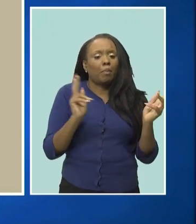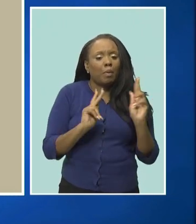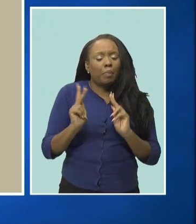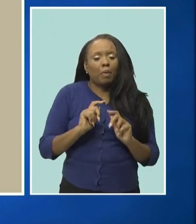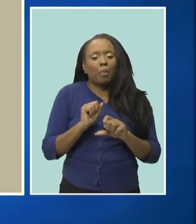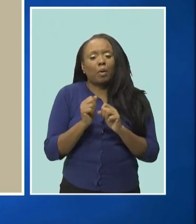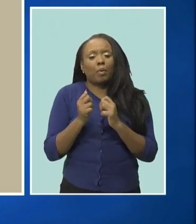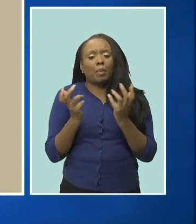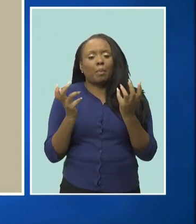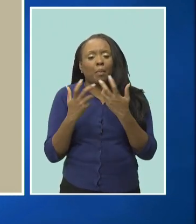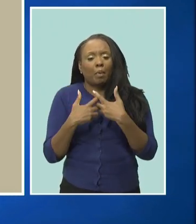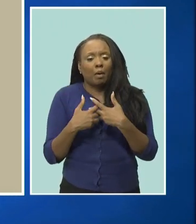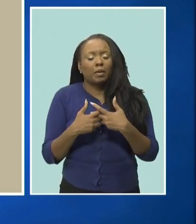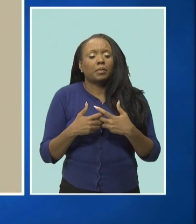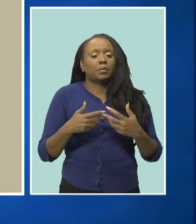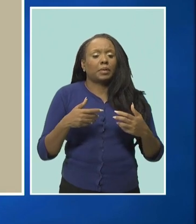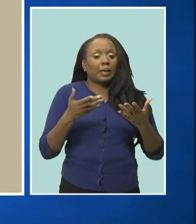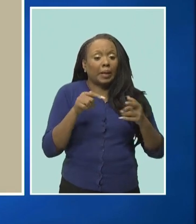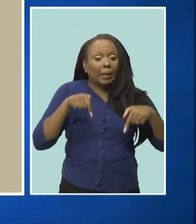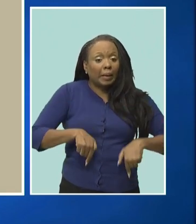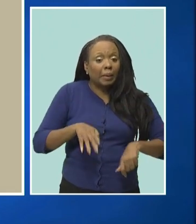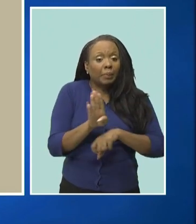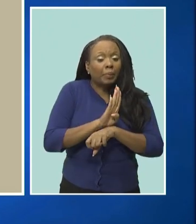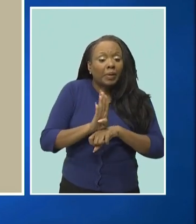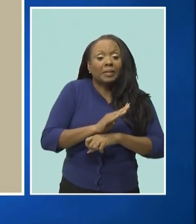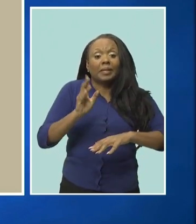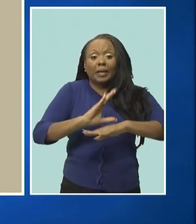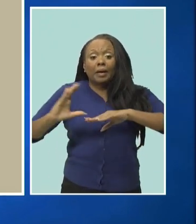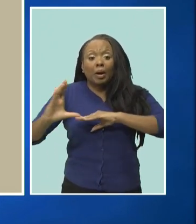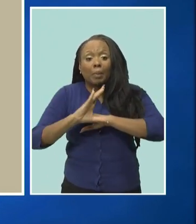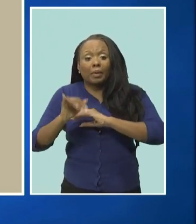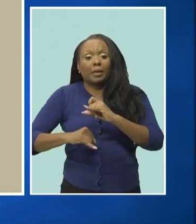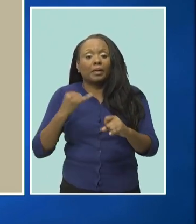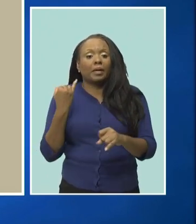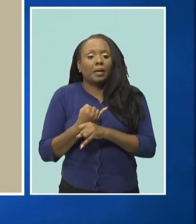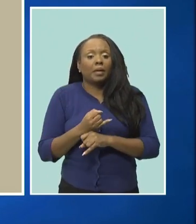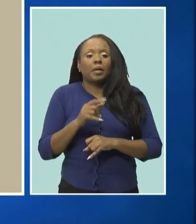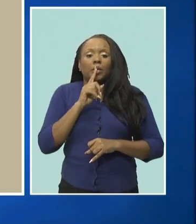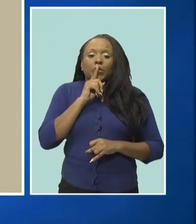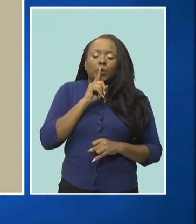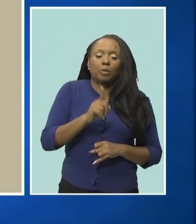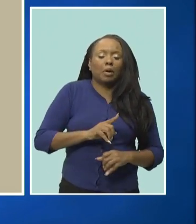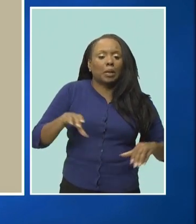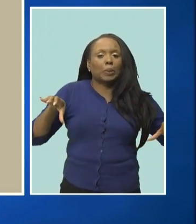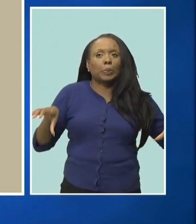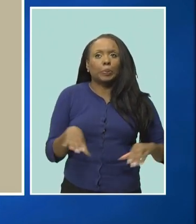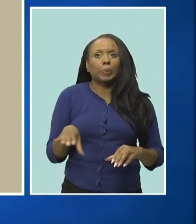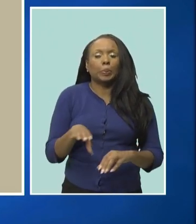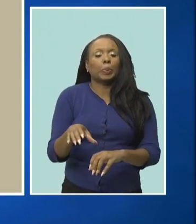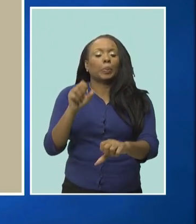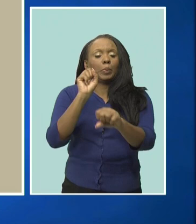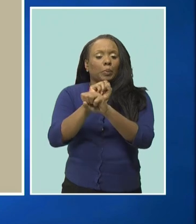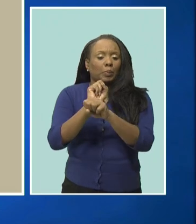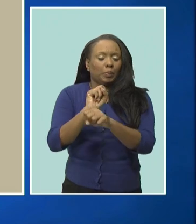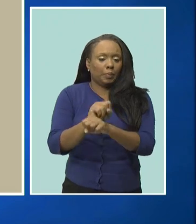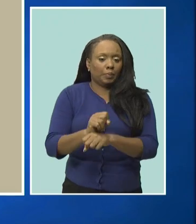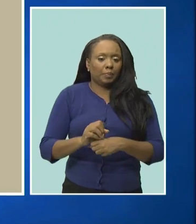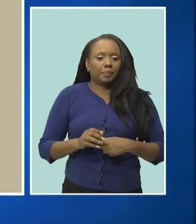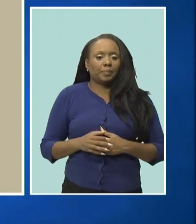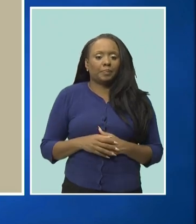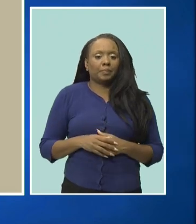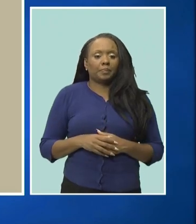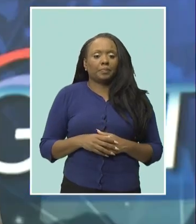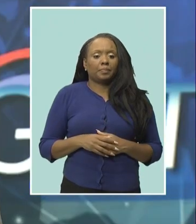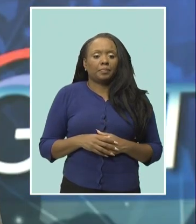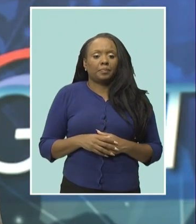Barbados and regional and international agencies to carry out the legislative aims of the anti-corruption and anti-terrorism